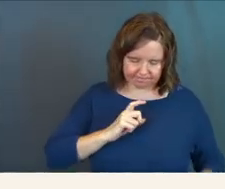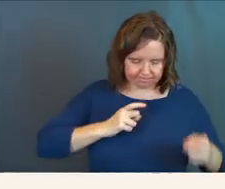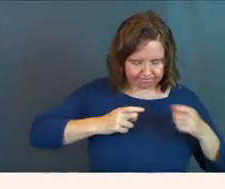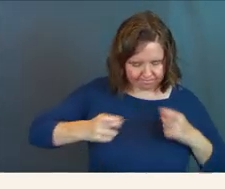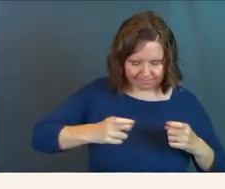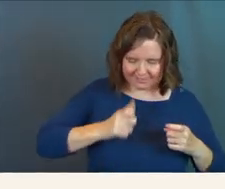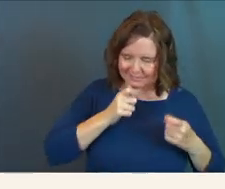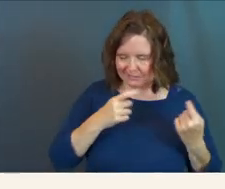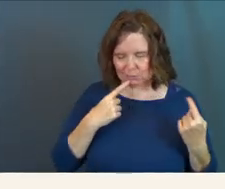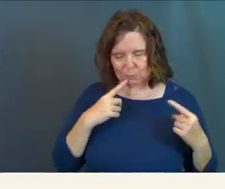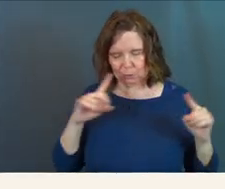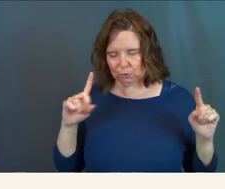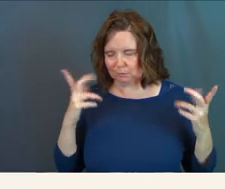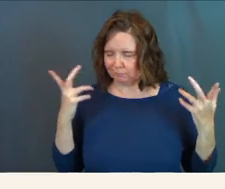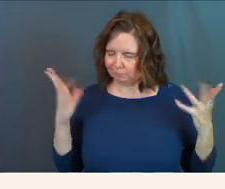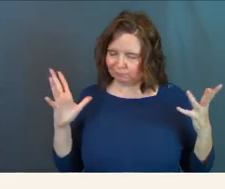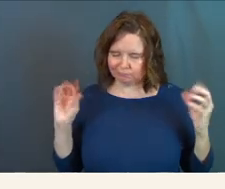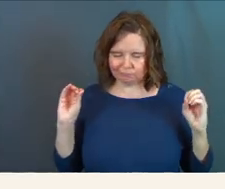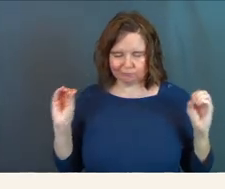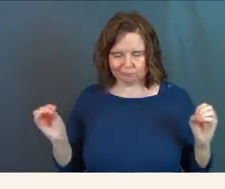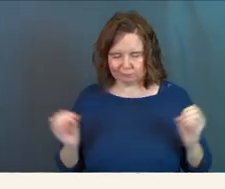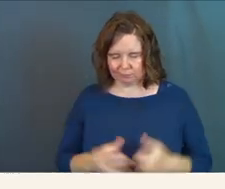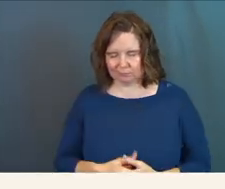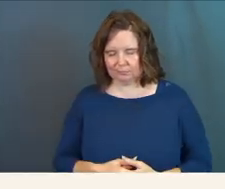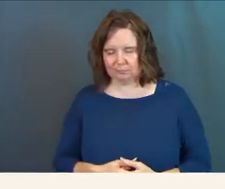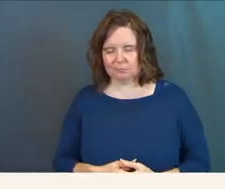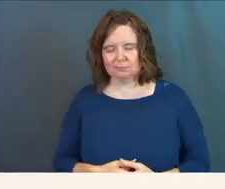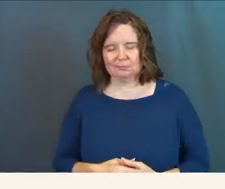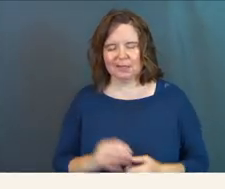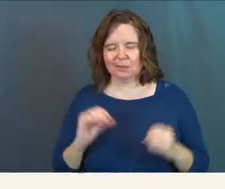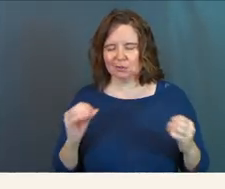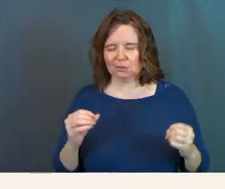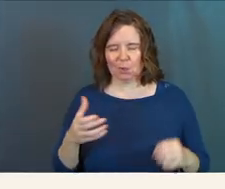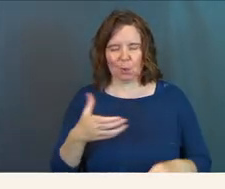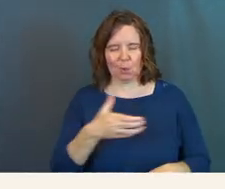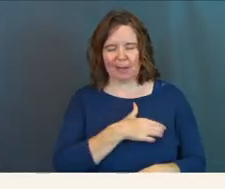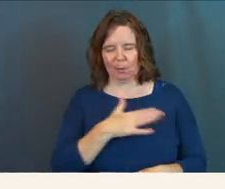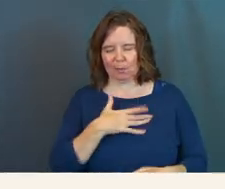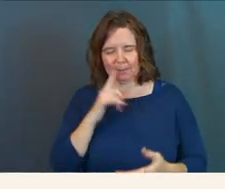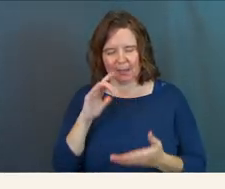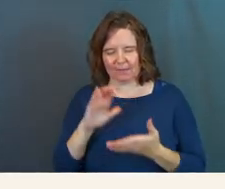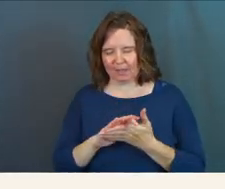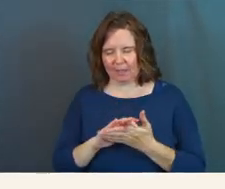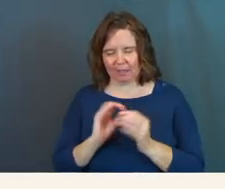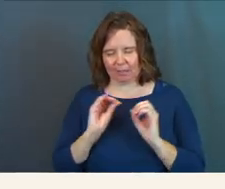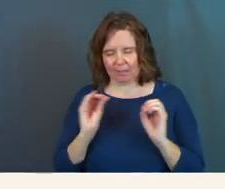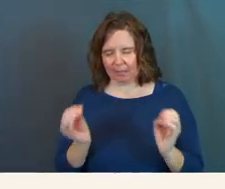and it did not work. And it is no power in my faith.